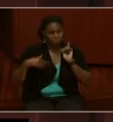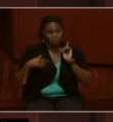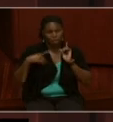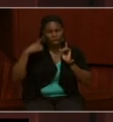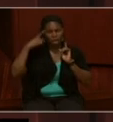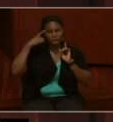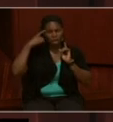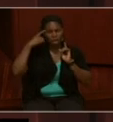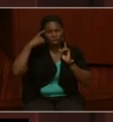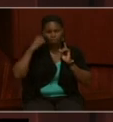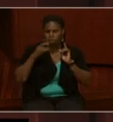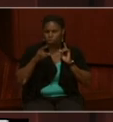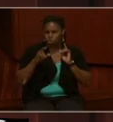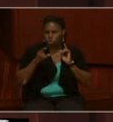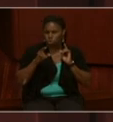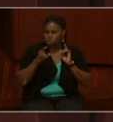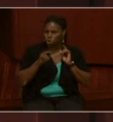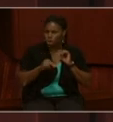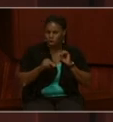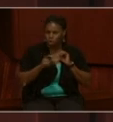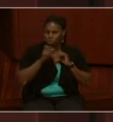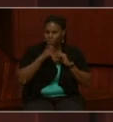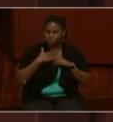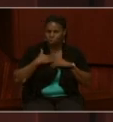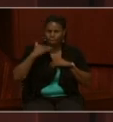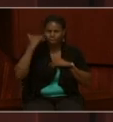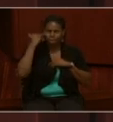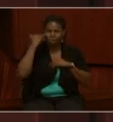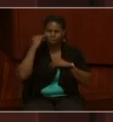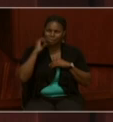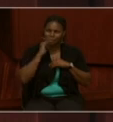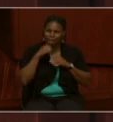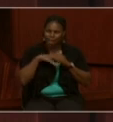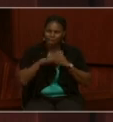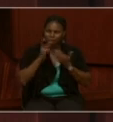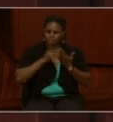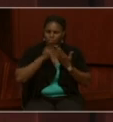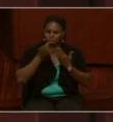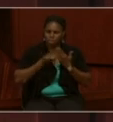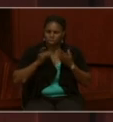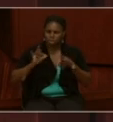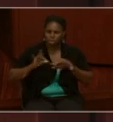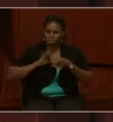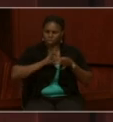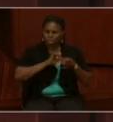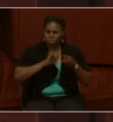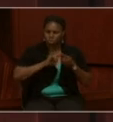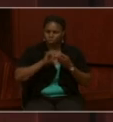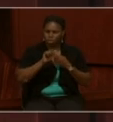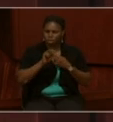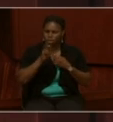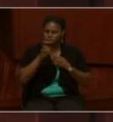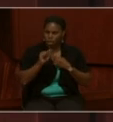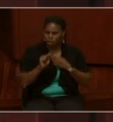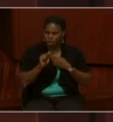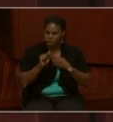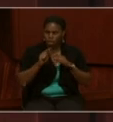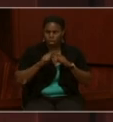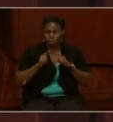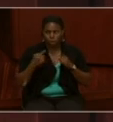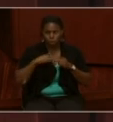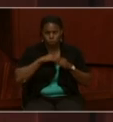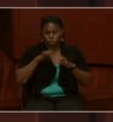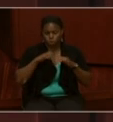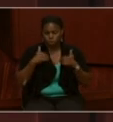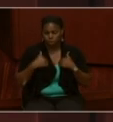No, not to my knowledge, not in a project that is associated with NARA, but we do have logbooks